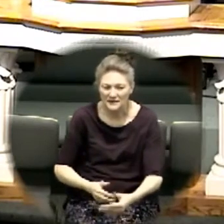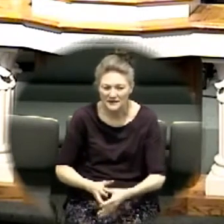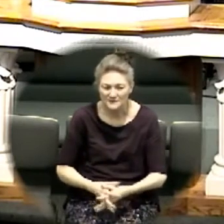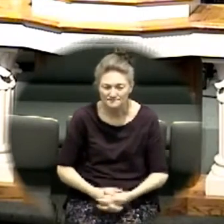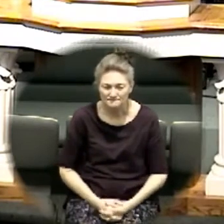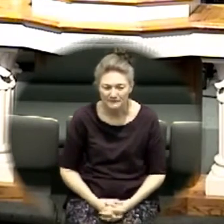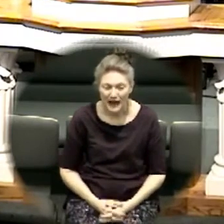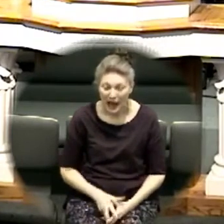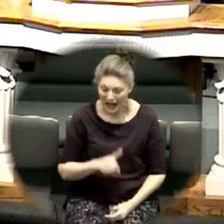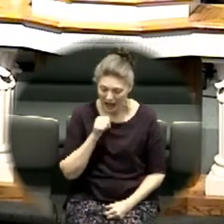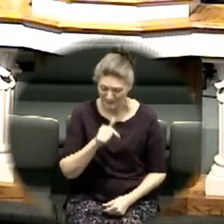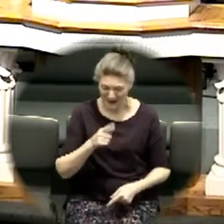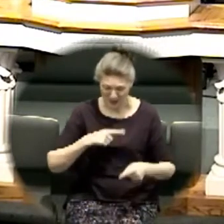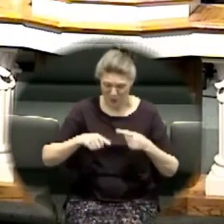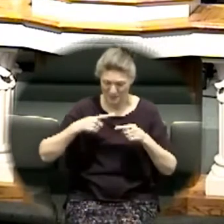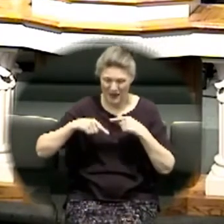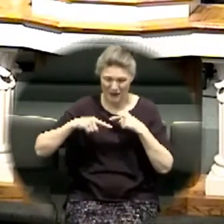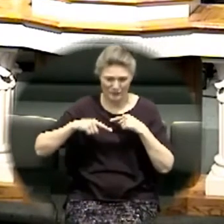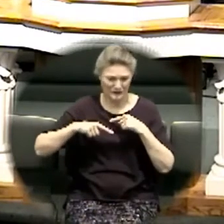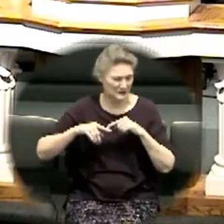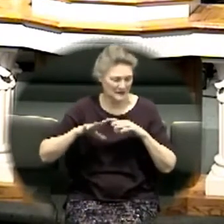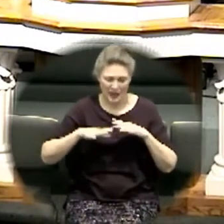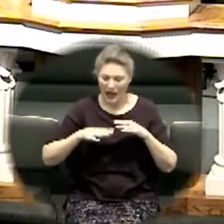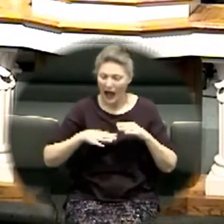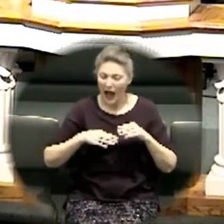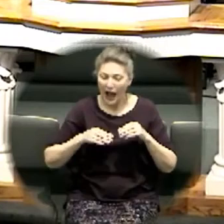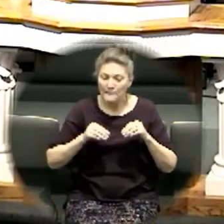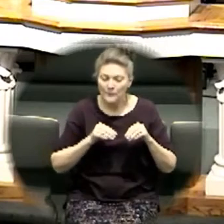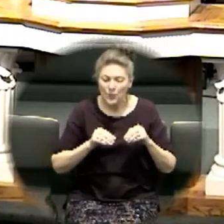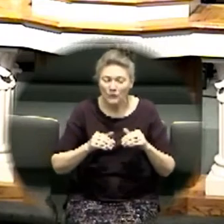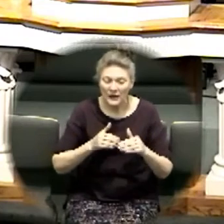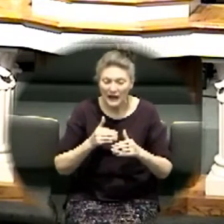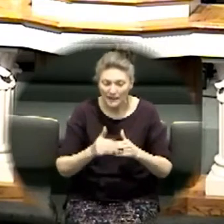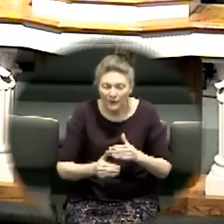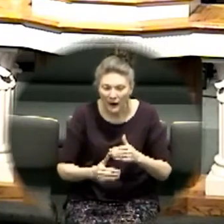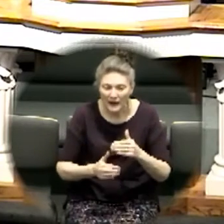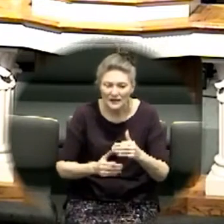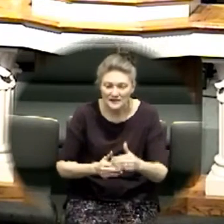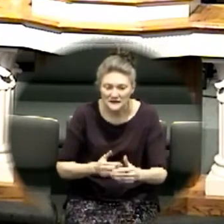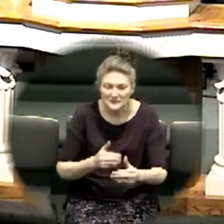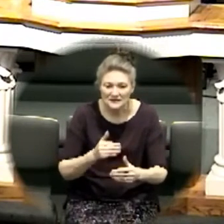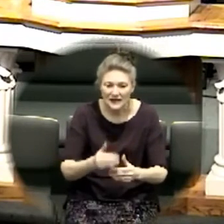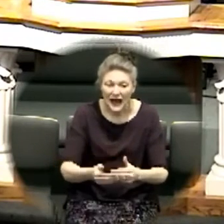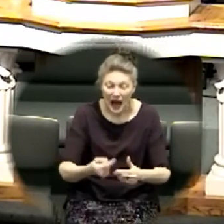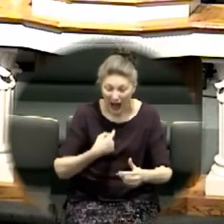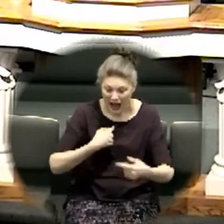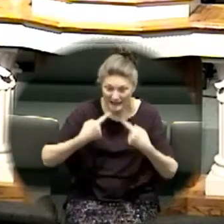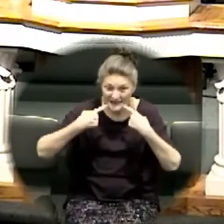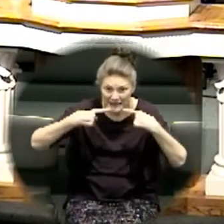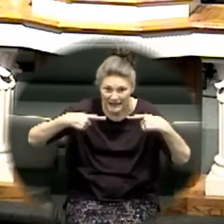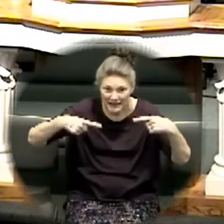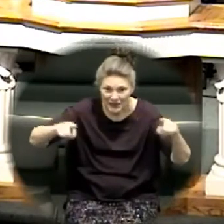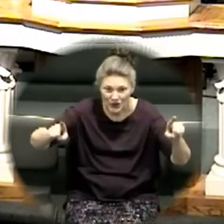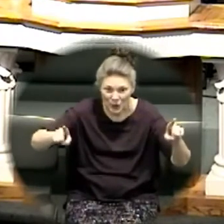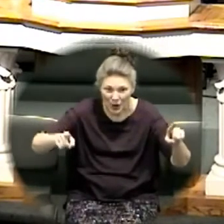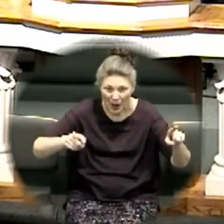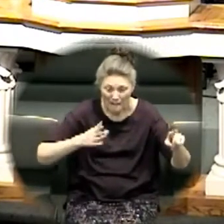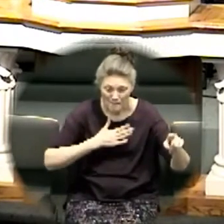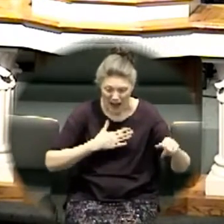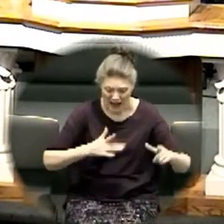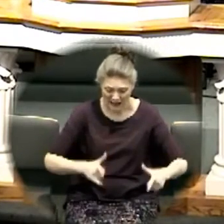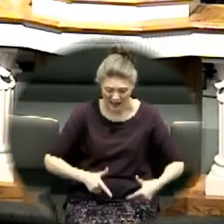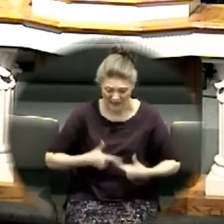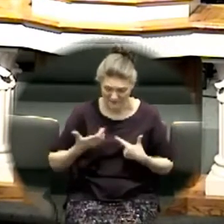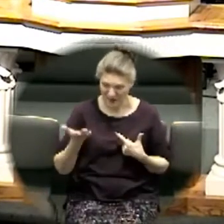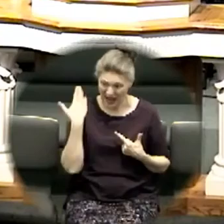going back I'm moving ahead here to declare a step of